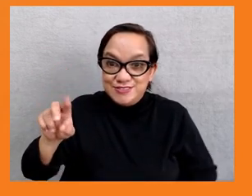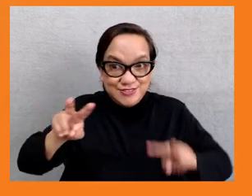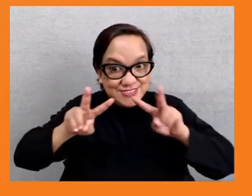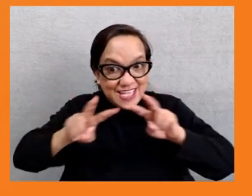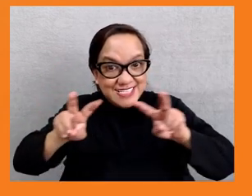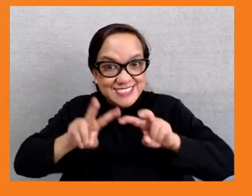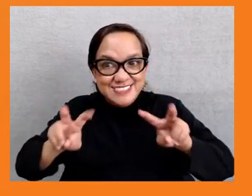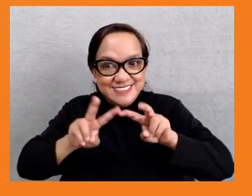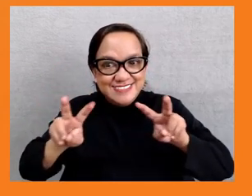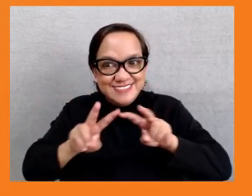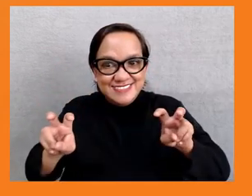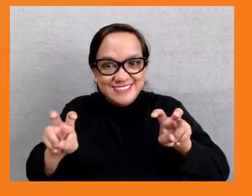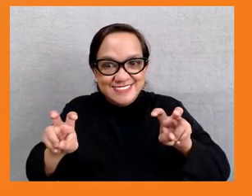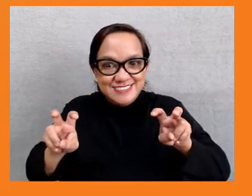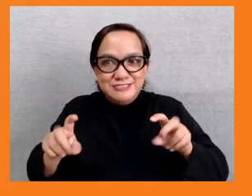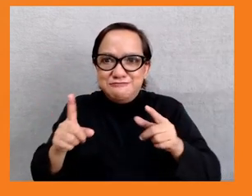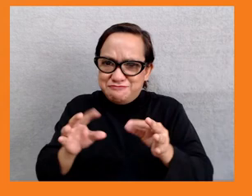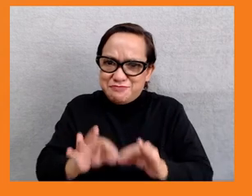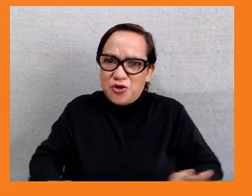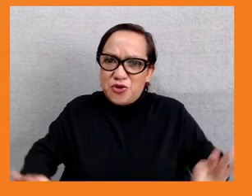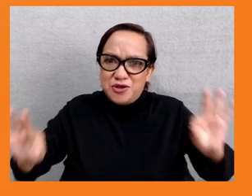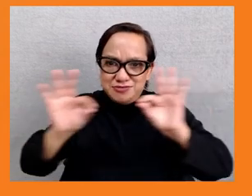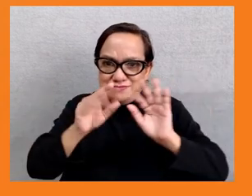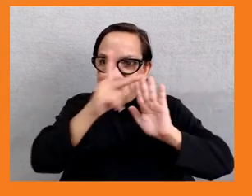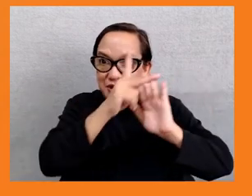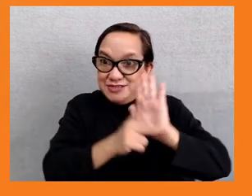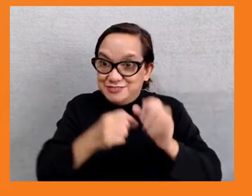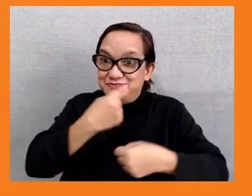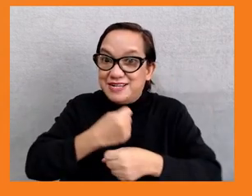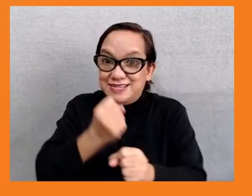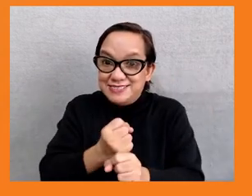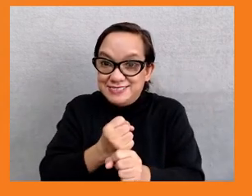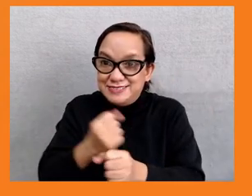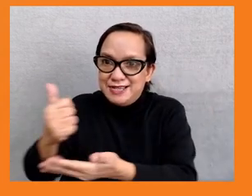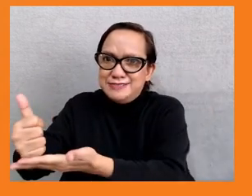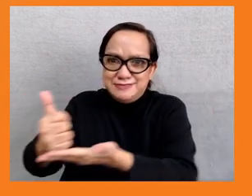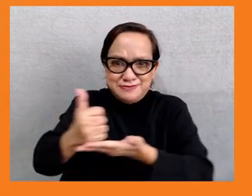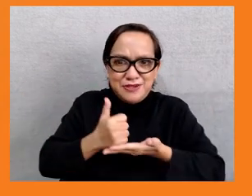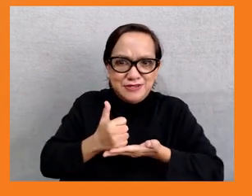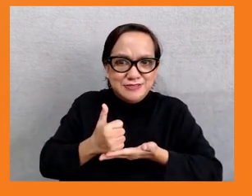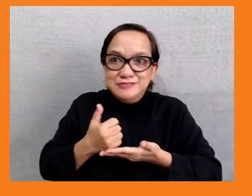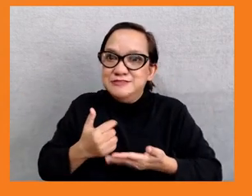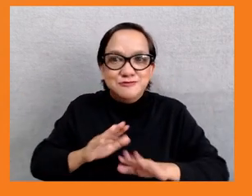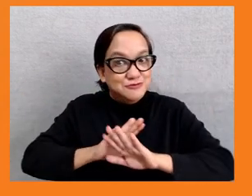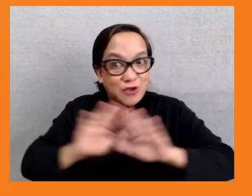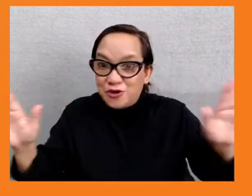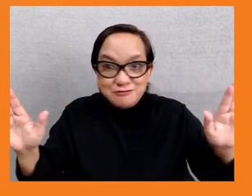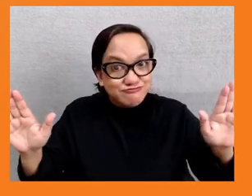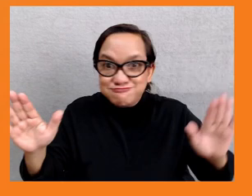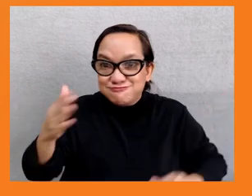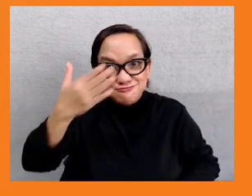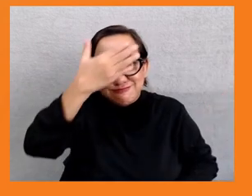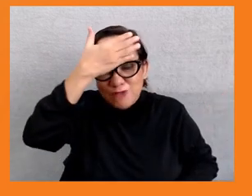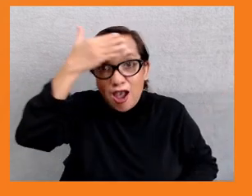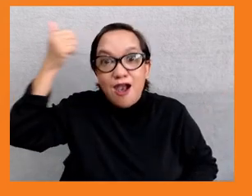and practitioners and helps us not to lose sight of the bigger picture. So thank you for sharing some of the imaginations and reconceptualization